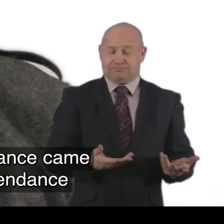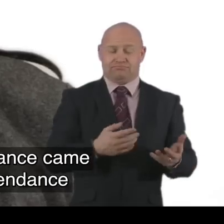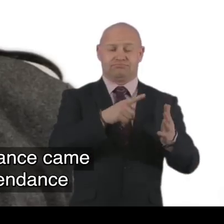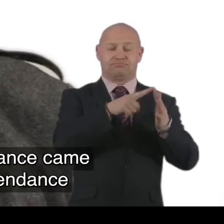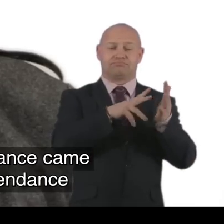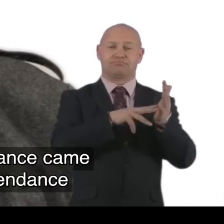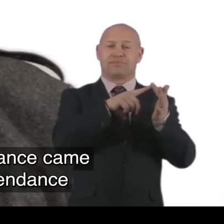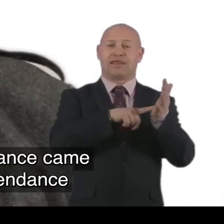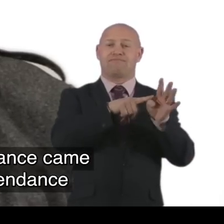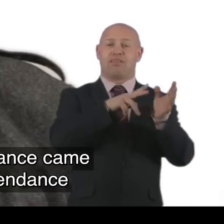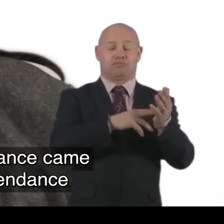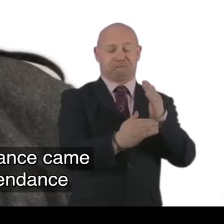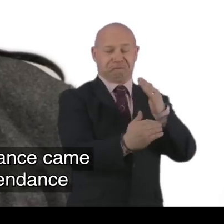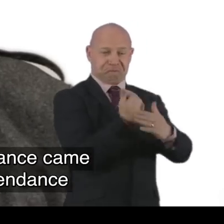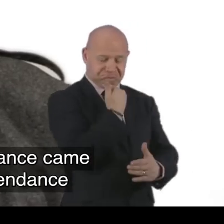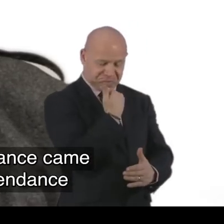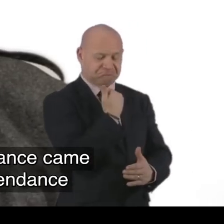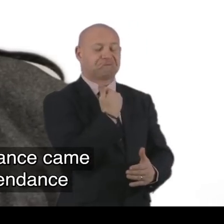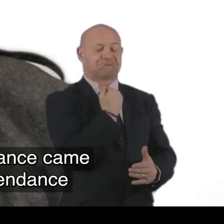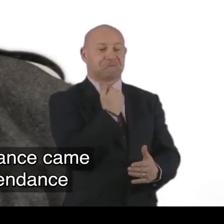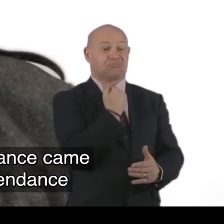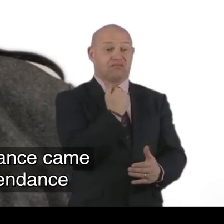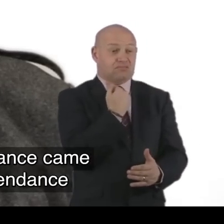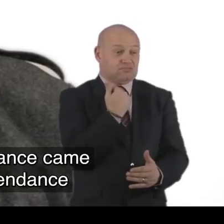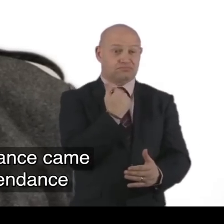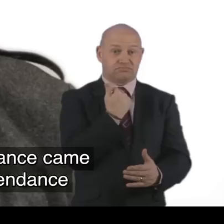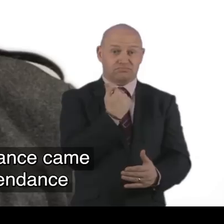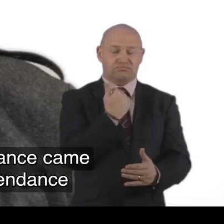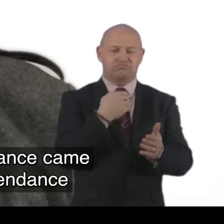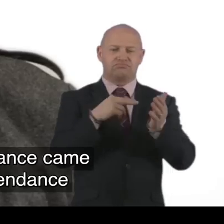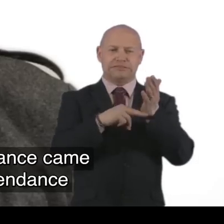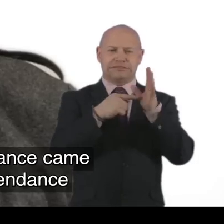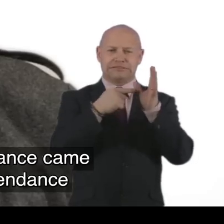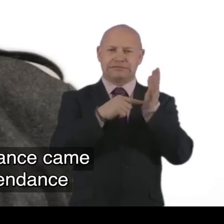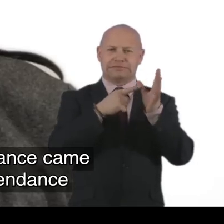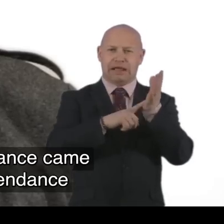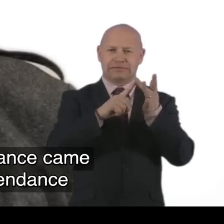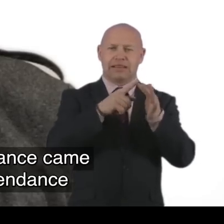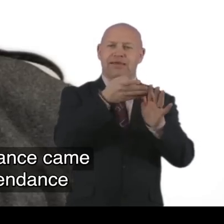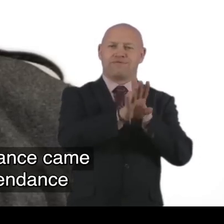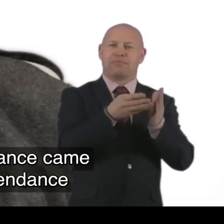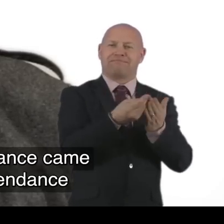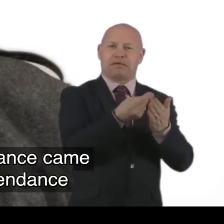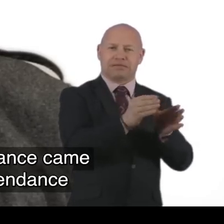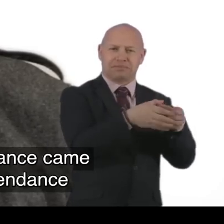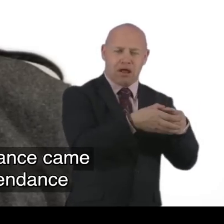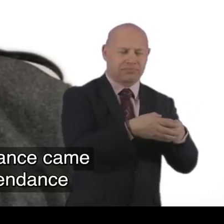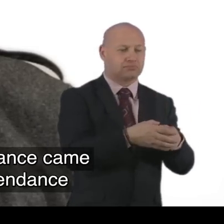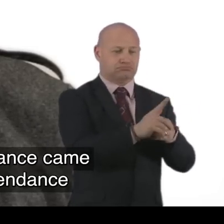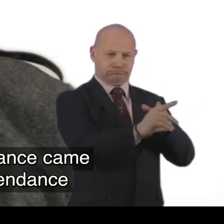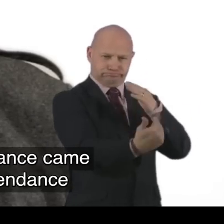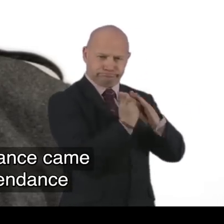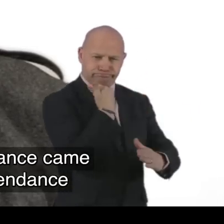And. Evelyn came round. And. Eh. Natalie. From the.